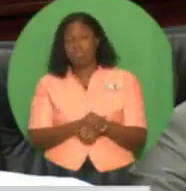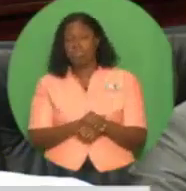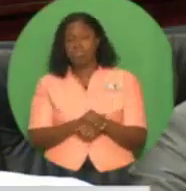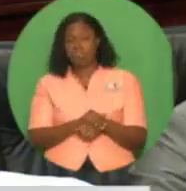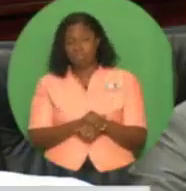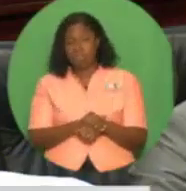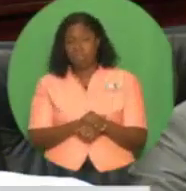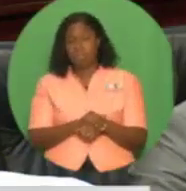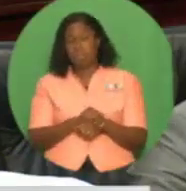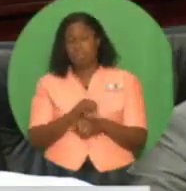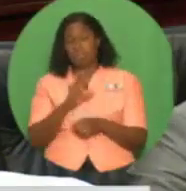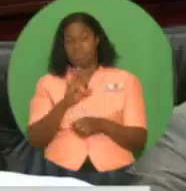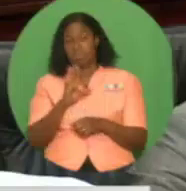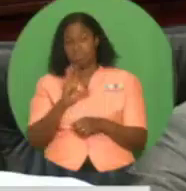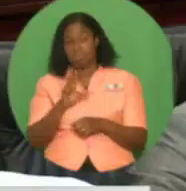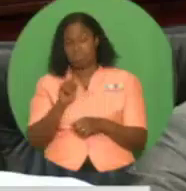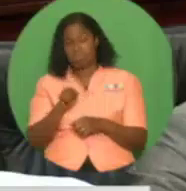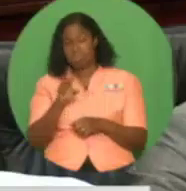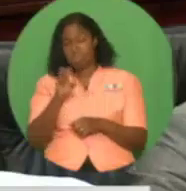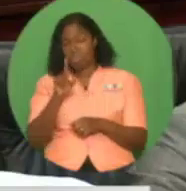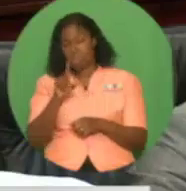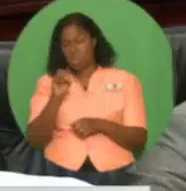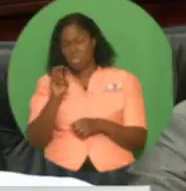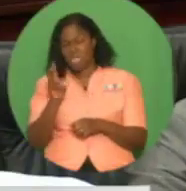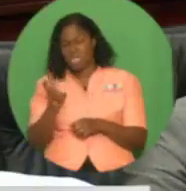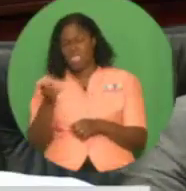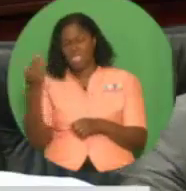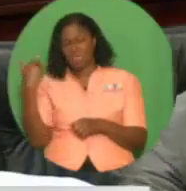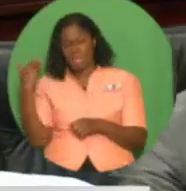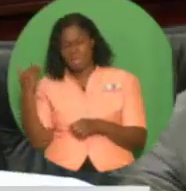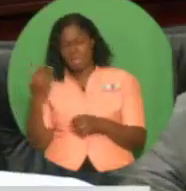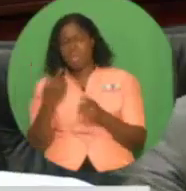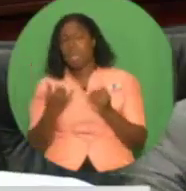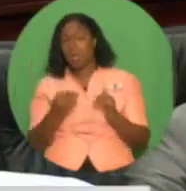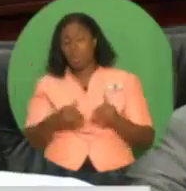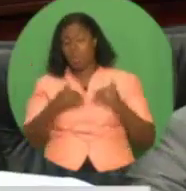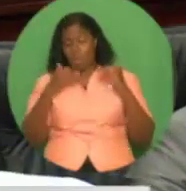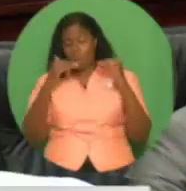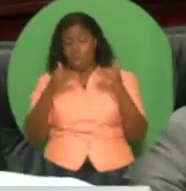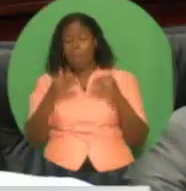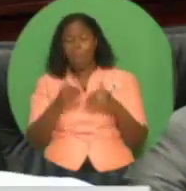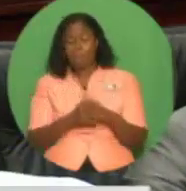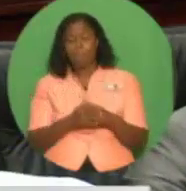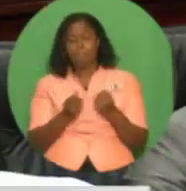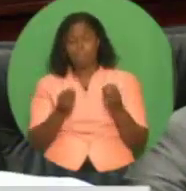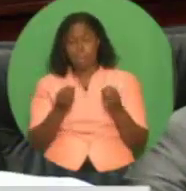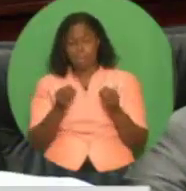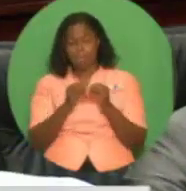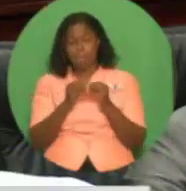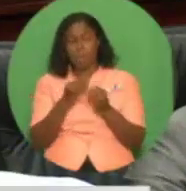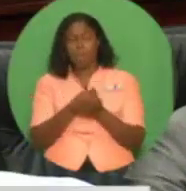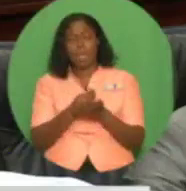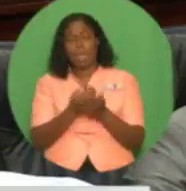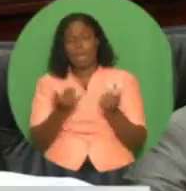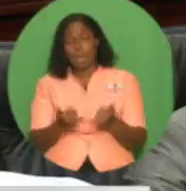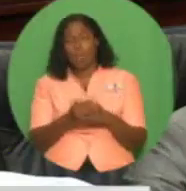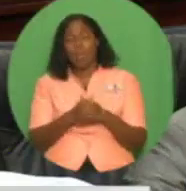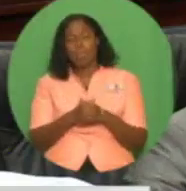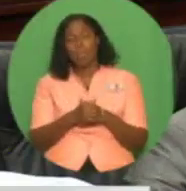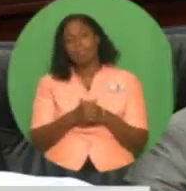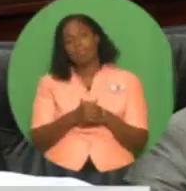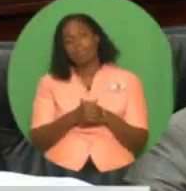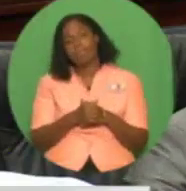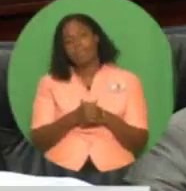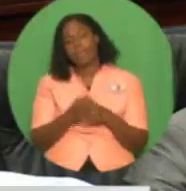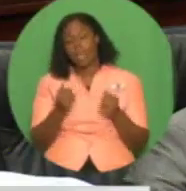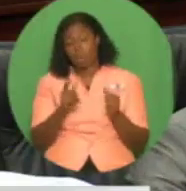.106 billion from the estimated out term in 2018. In this context, it must be noted that core revenue from